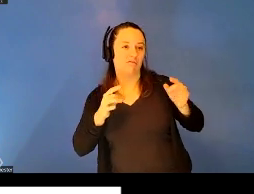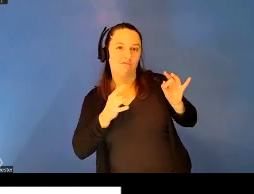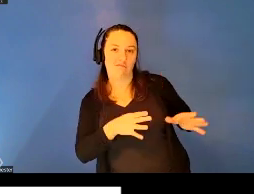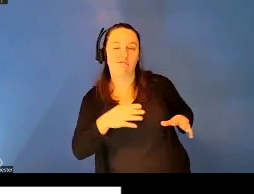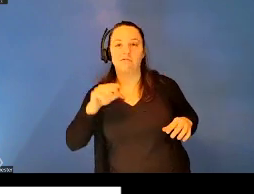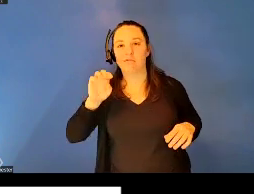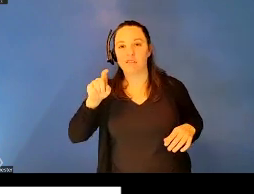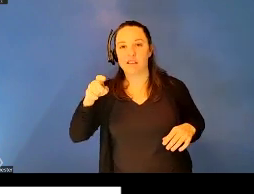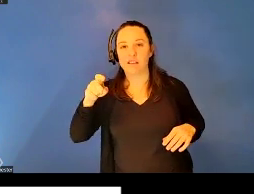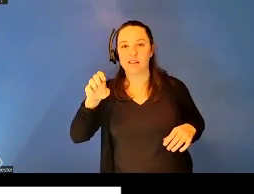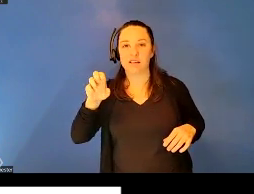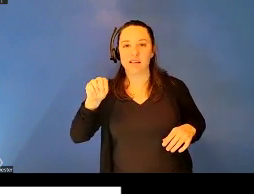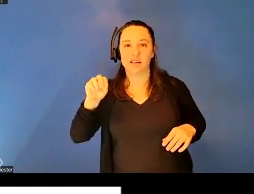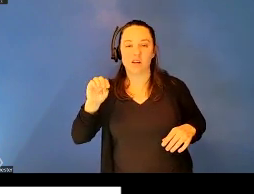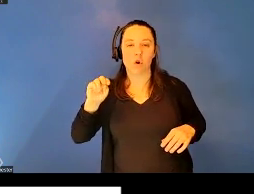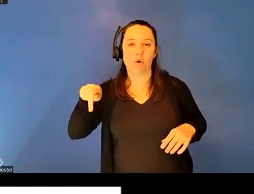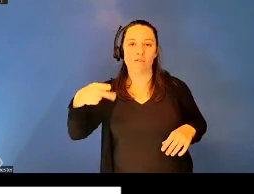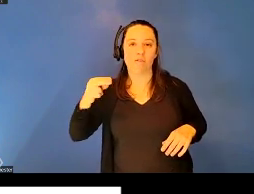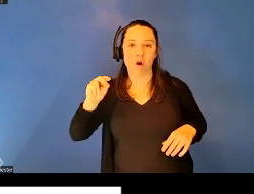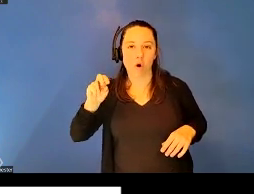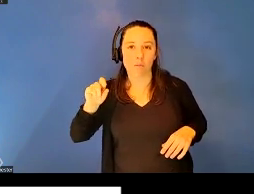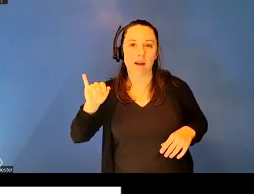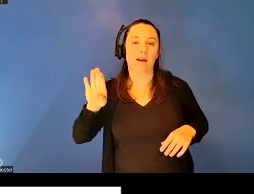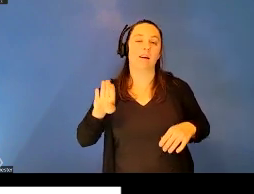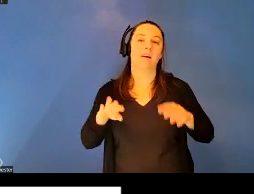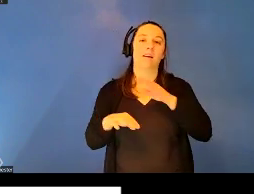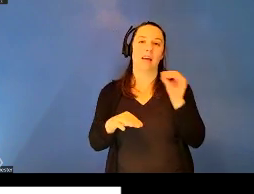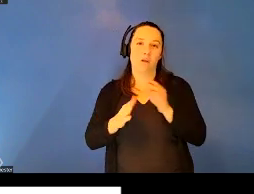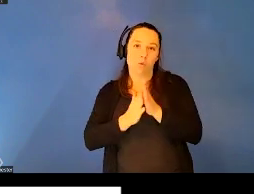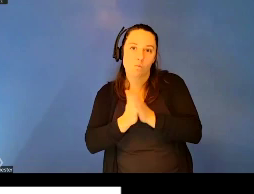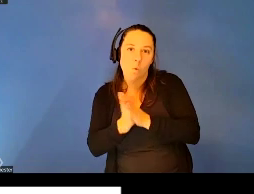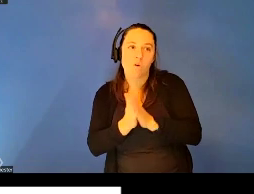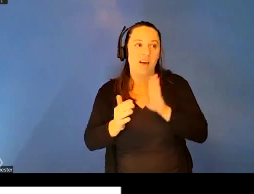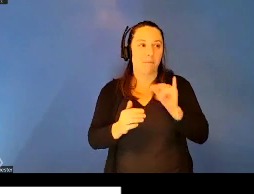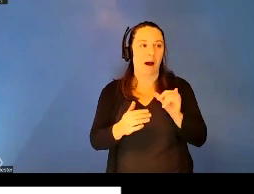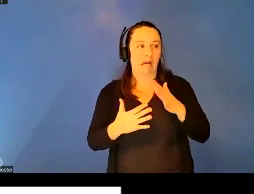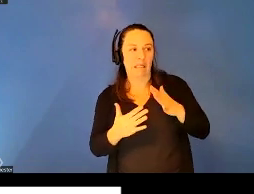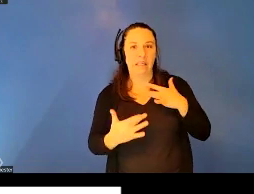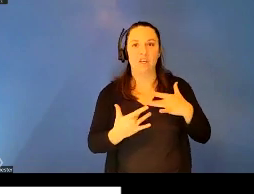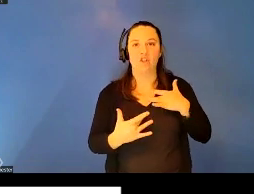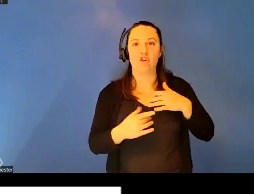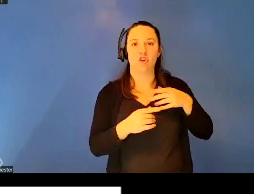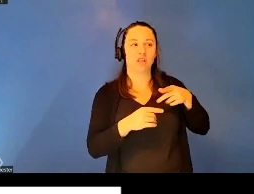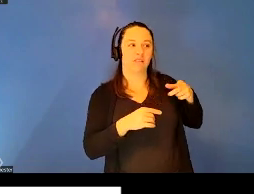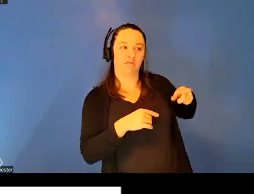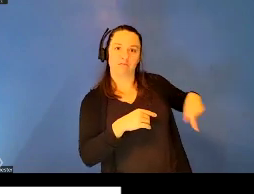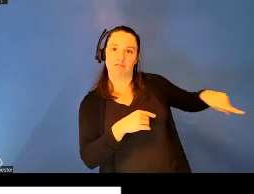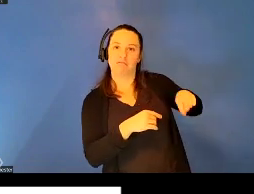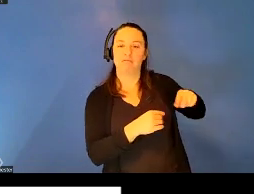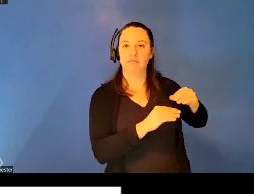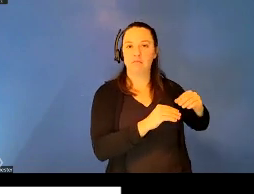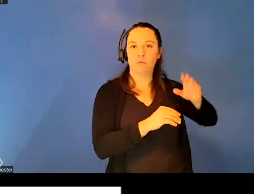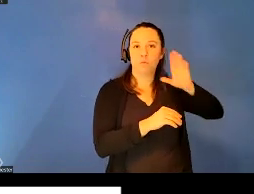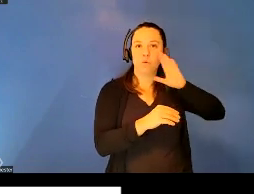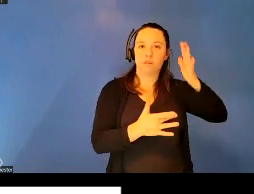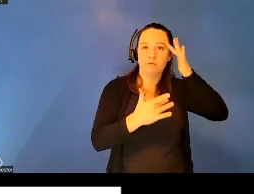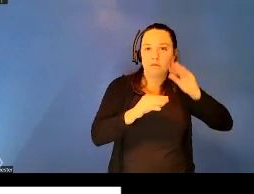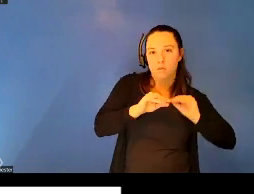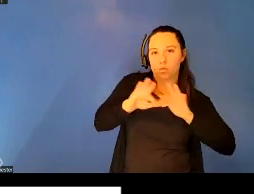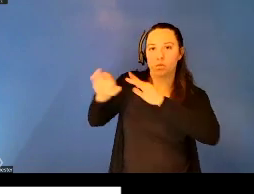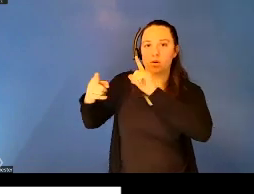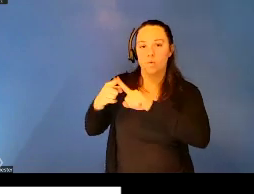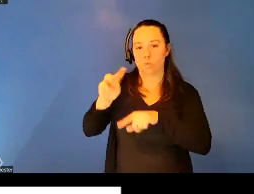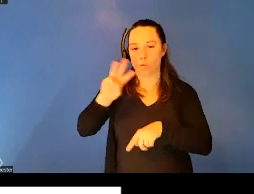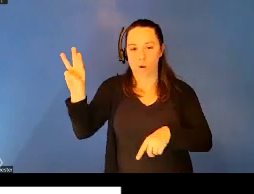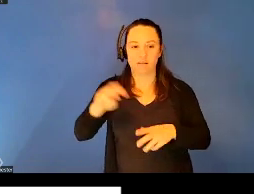motivated by concerns of disease spreading to the West from the rest of the world. So this should raise further questions